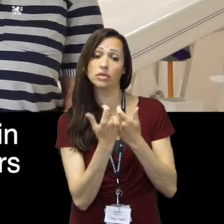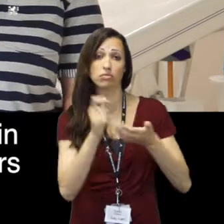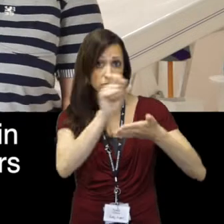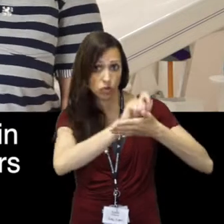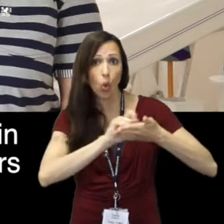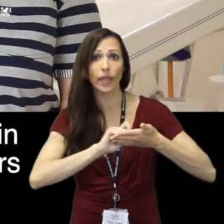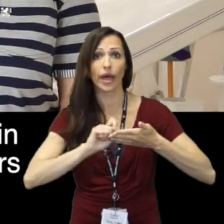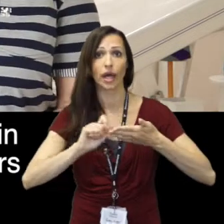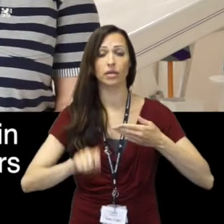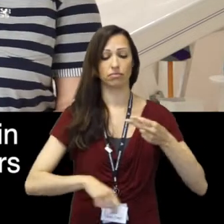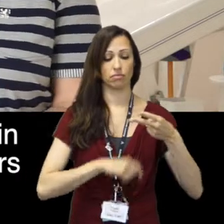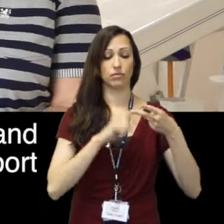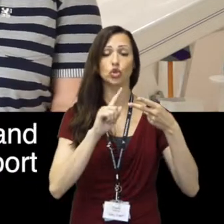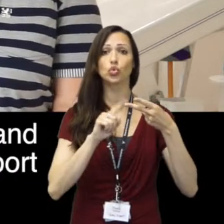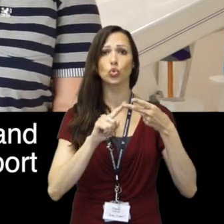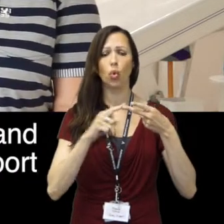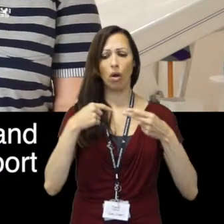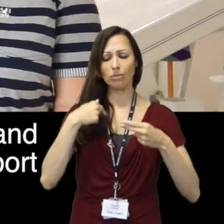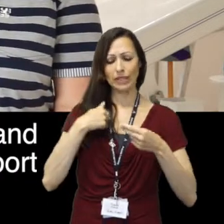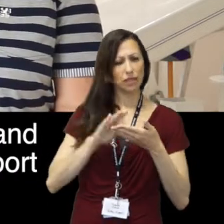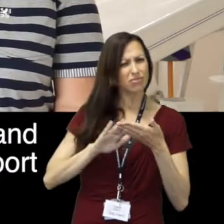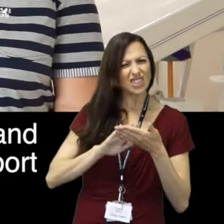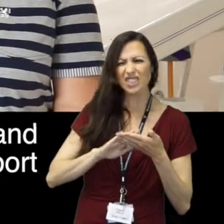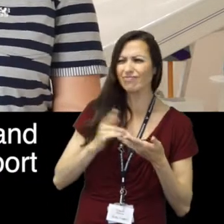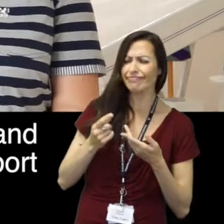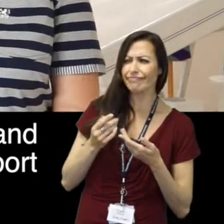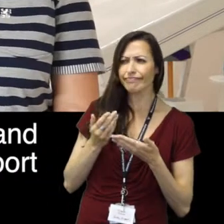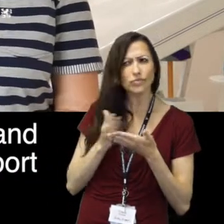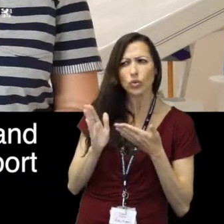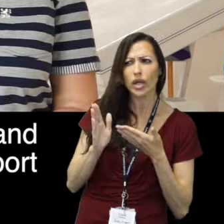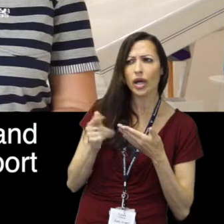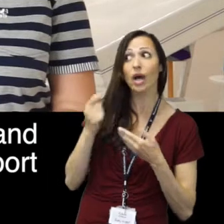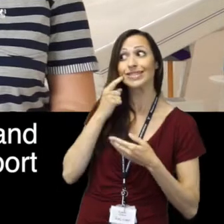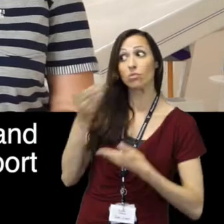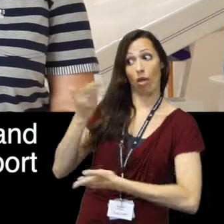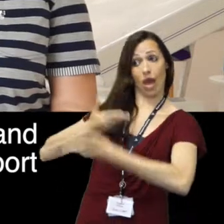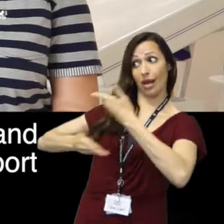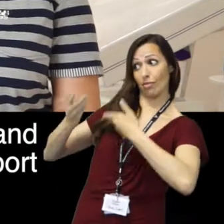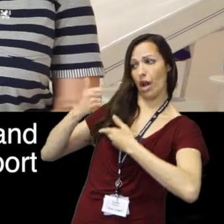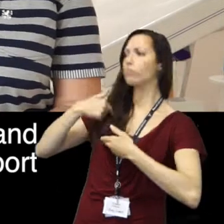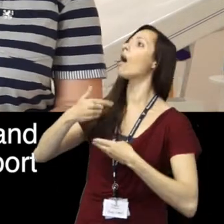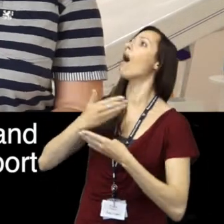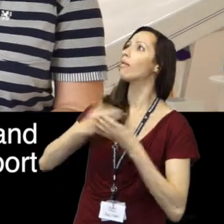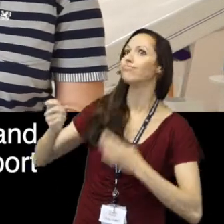The stakeholders of what the teachers were saying.